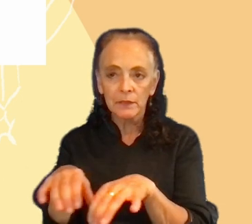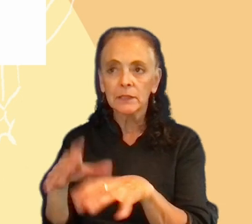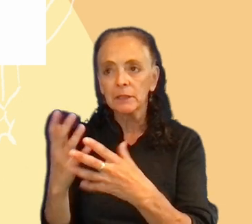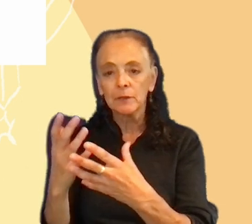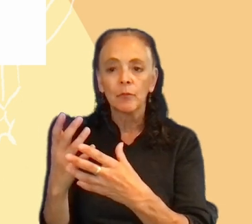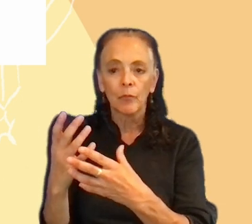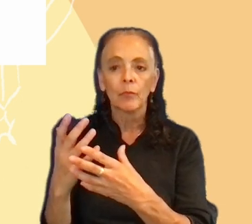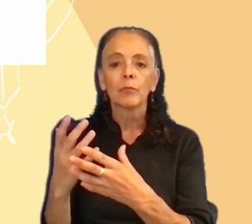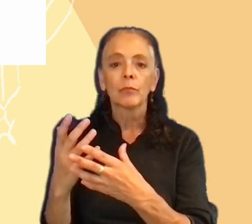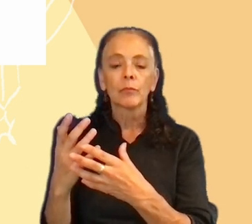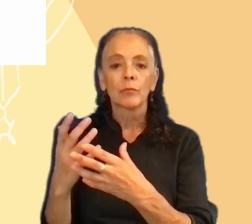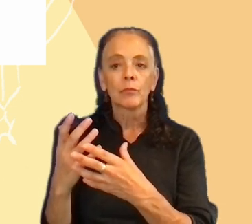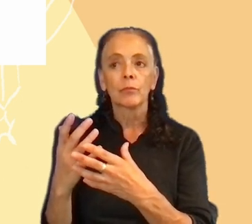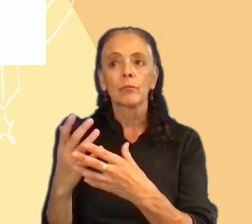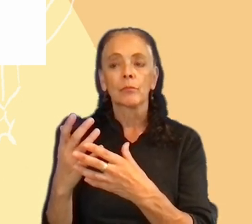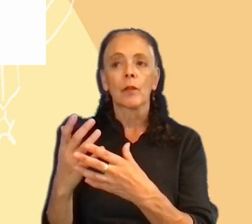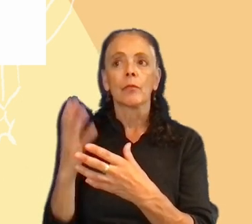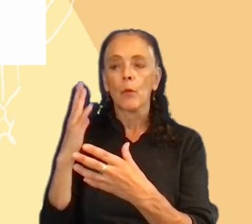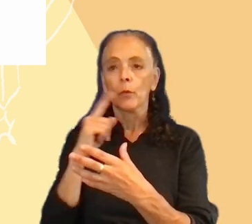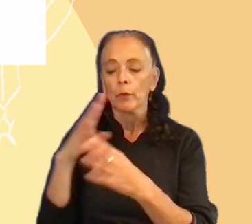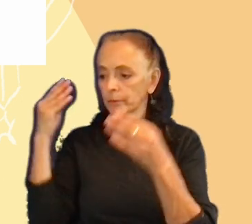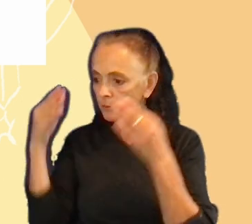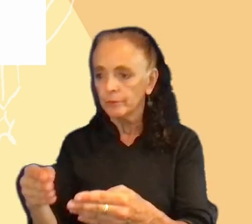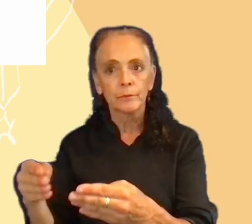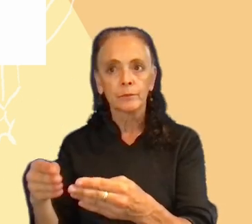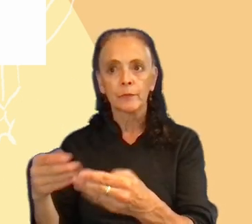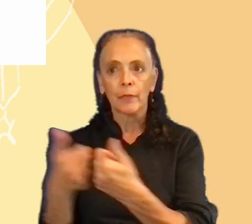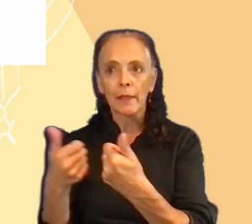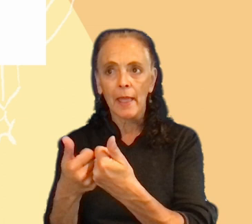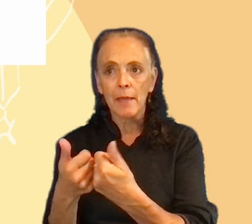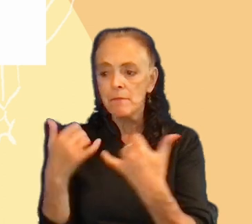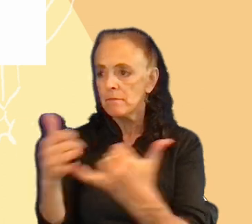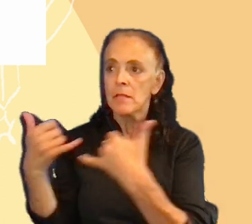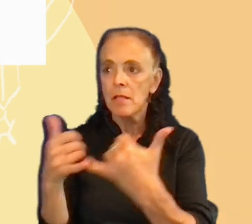really go to the game and play the matches they wanted.